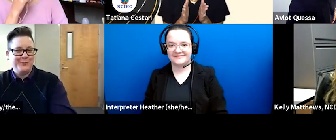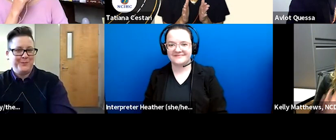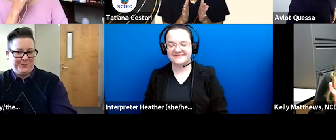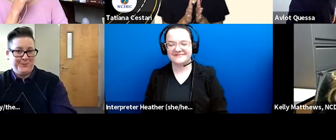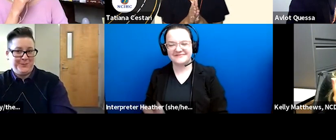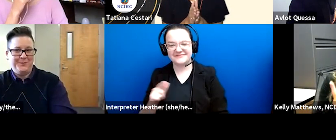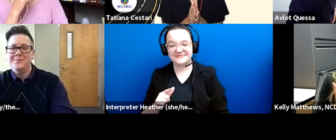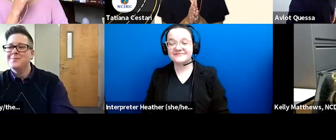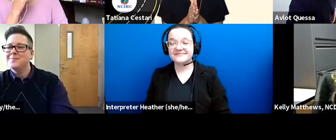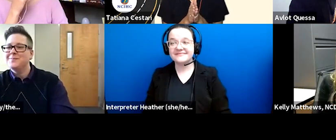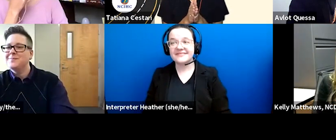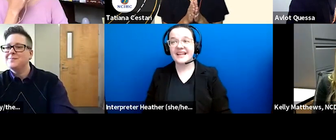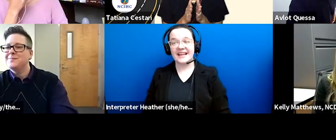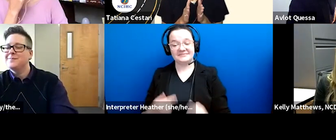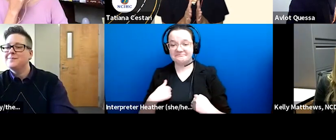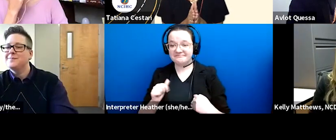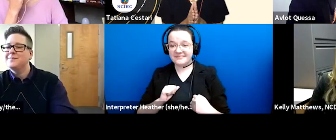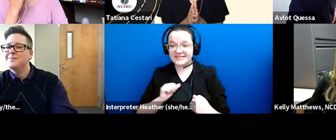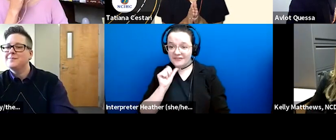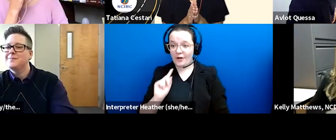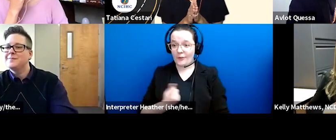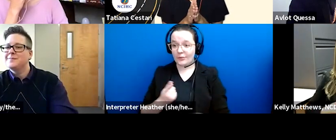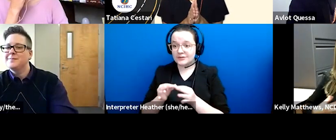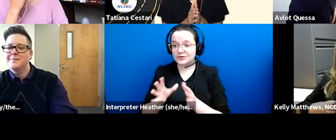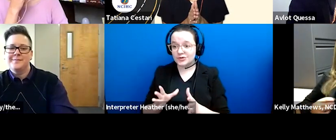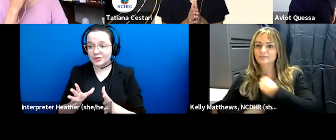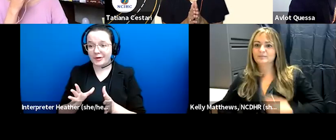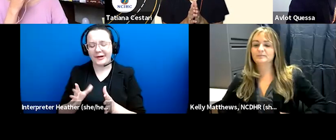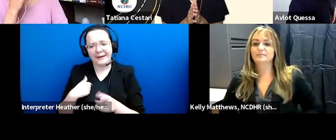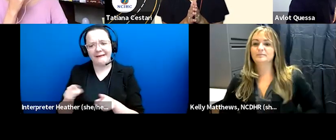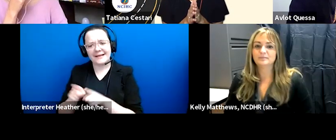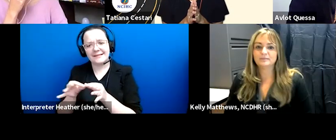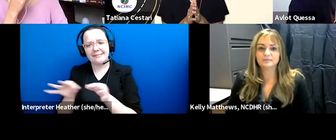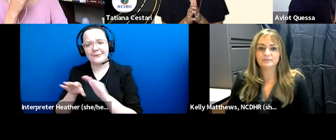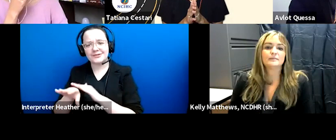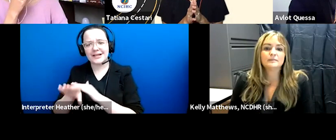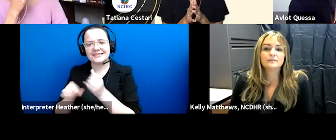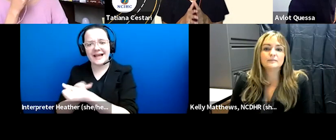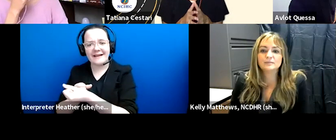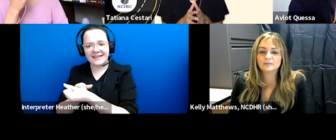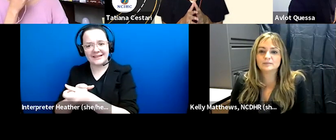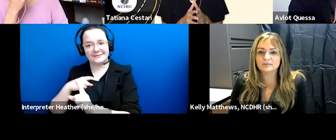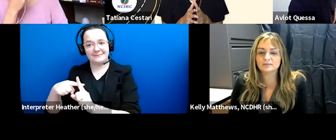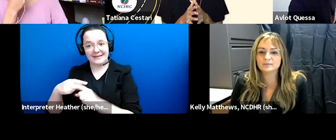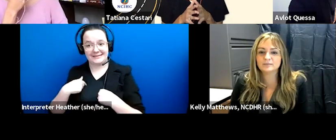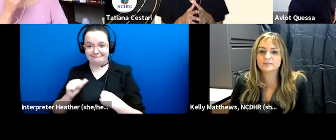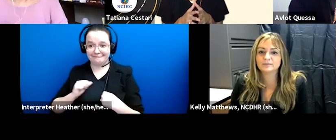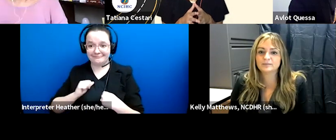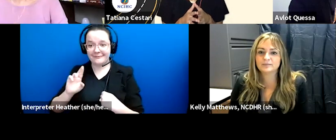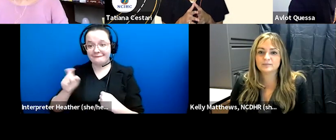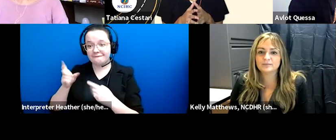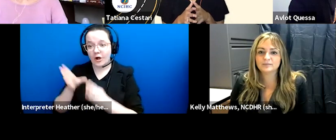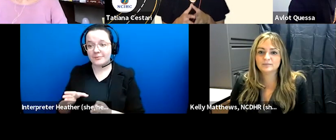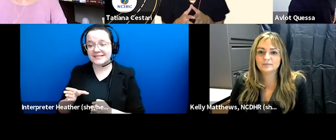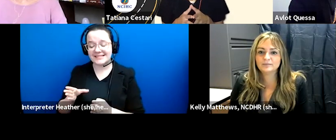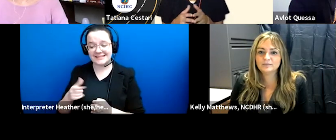a not only an interpreter a language access advocate but also as a pharmacist and a person